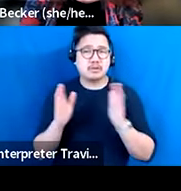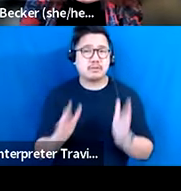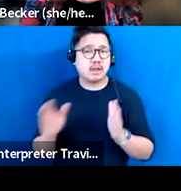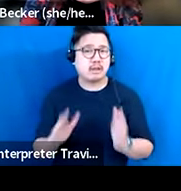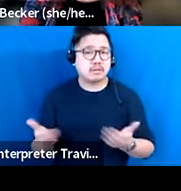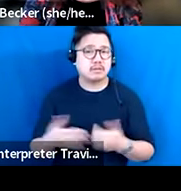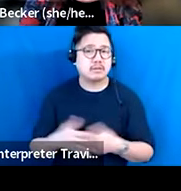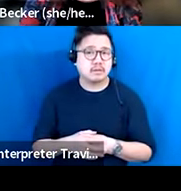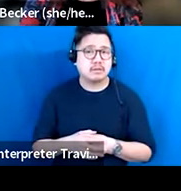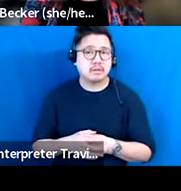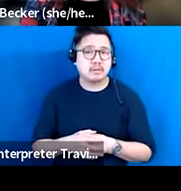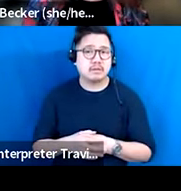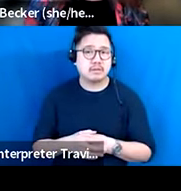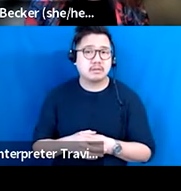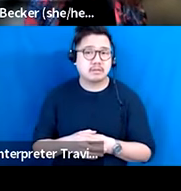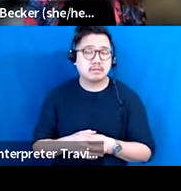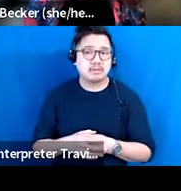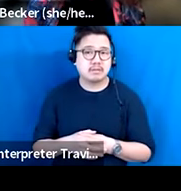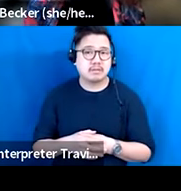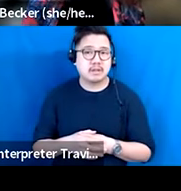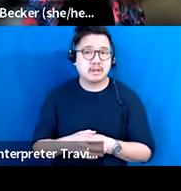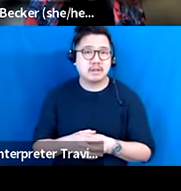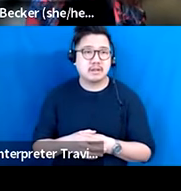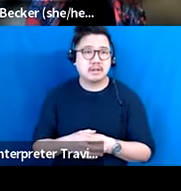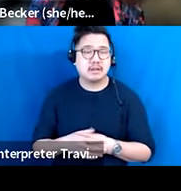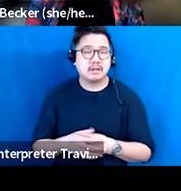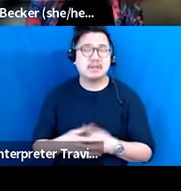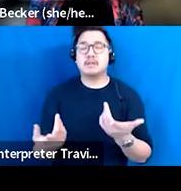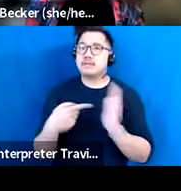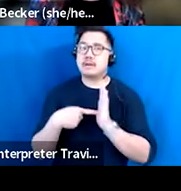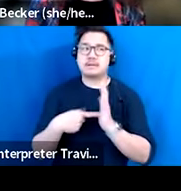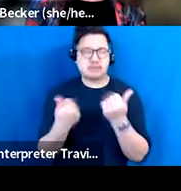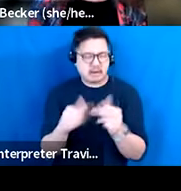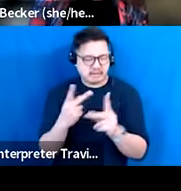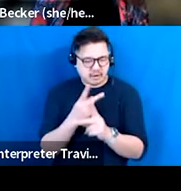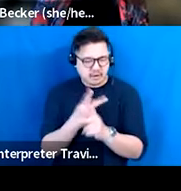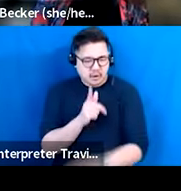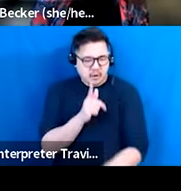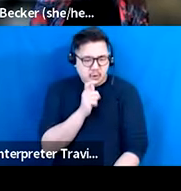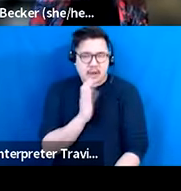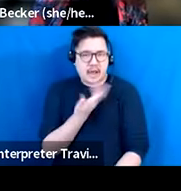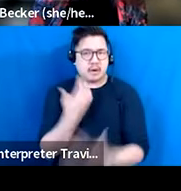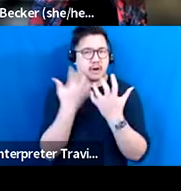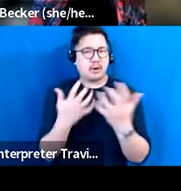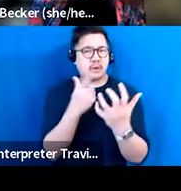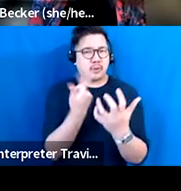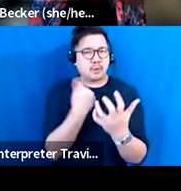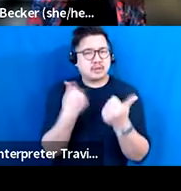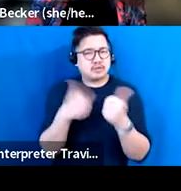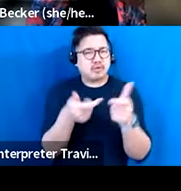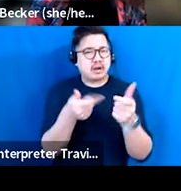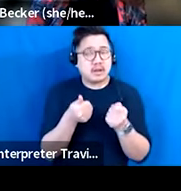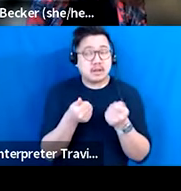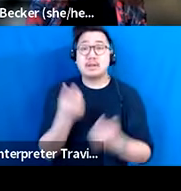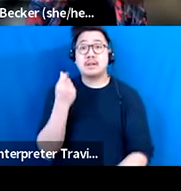that, like from a nuts and bolts, like, who are we trying to reach? Why? What is that messaging? Are our internal